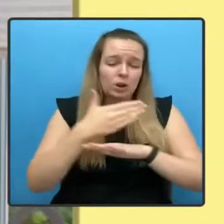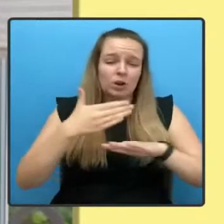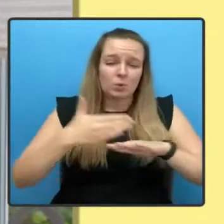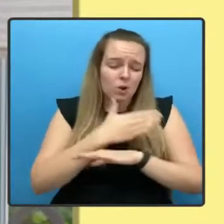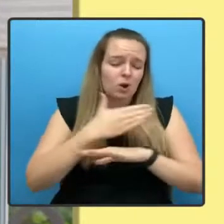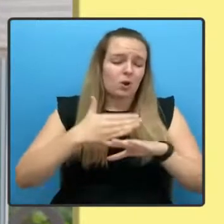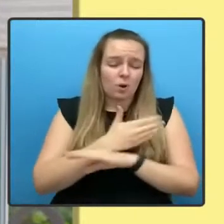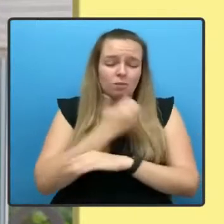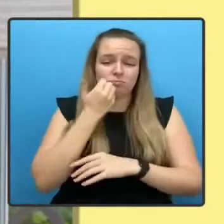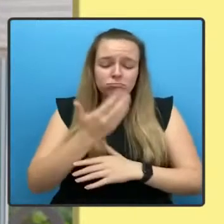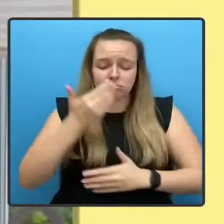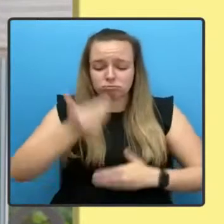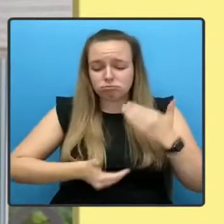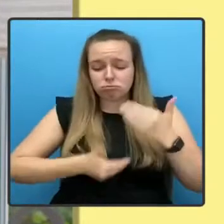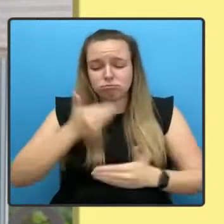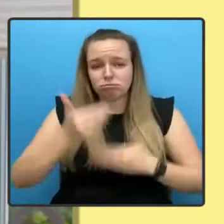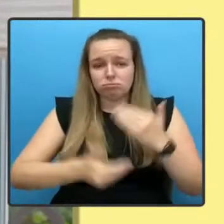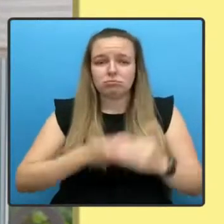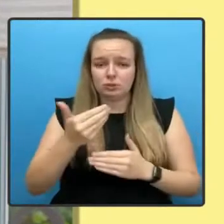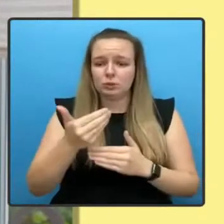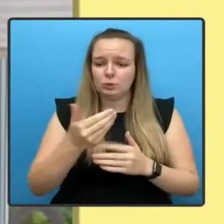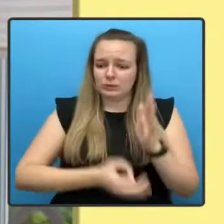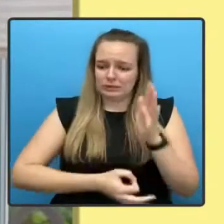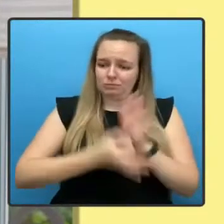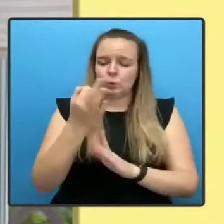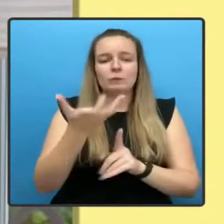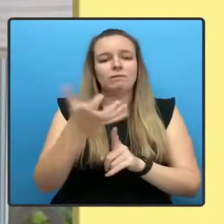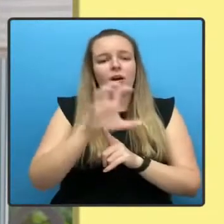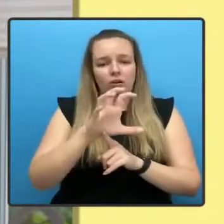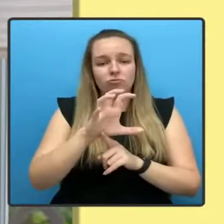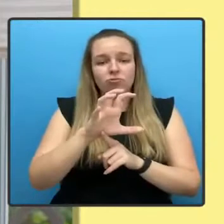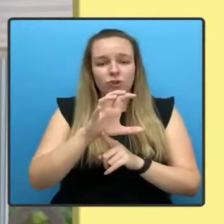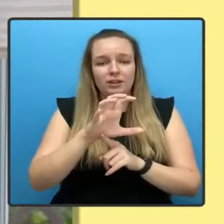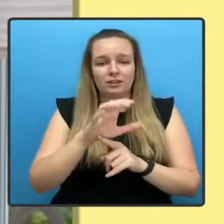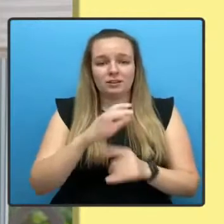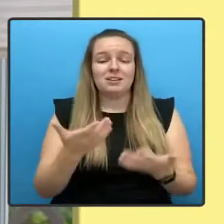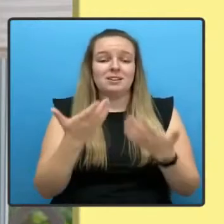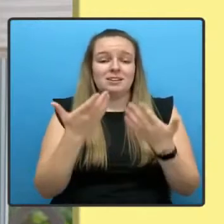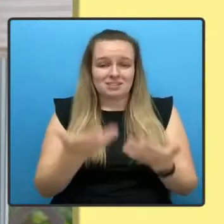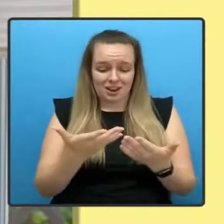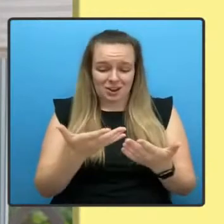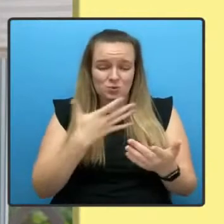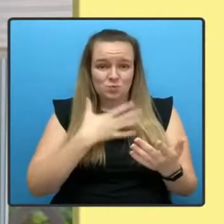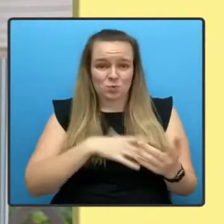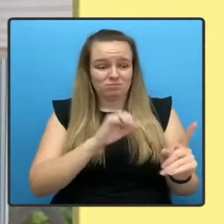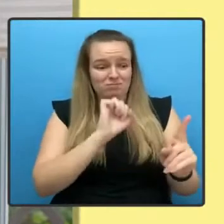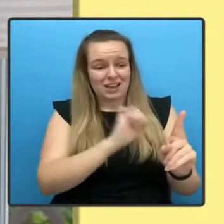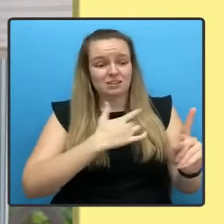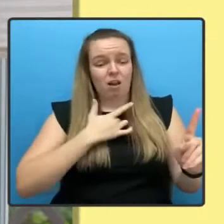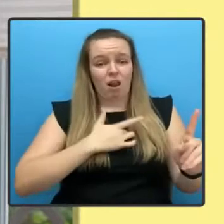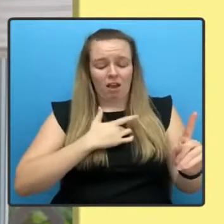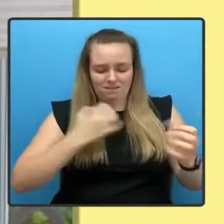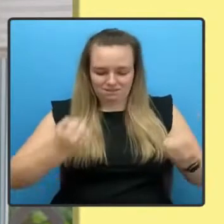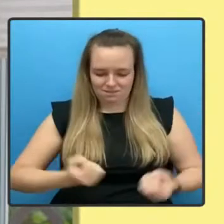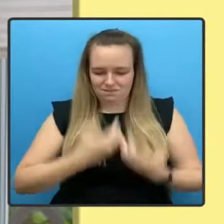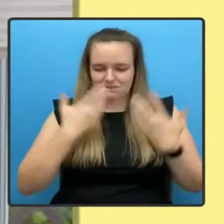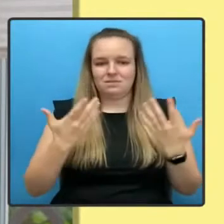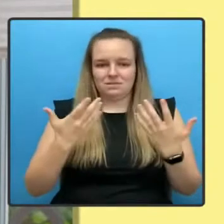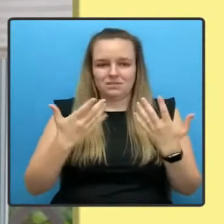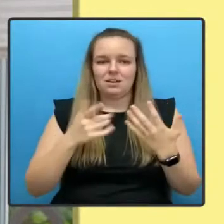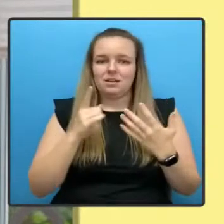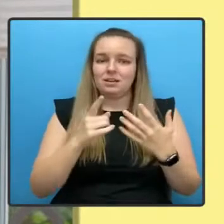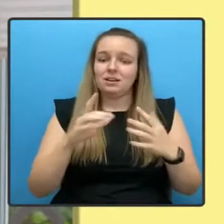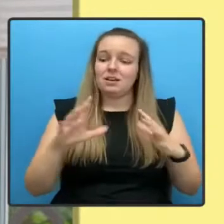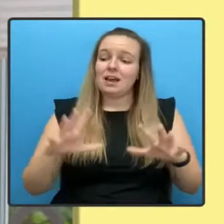that better country. Let us now take inspiration from his life and resolve that everything we do will be